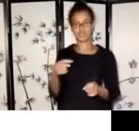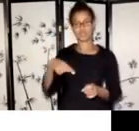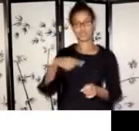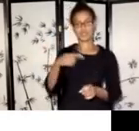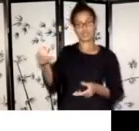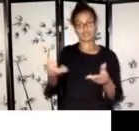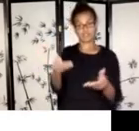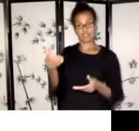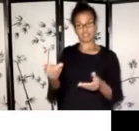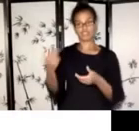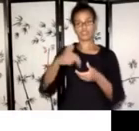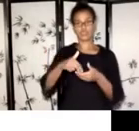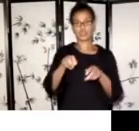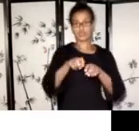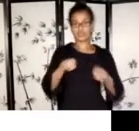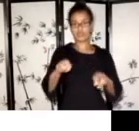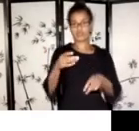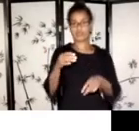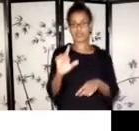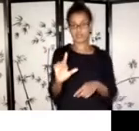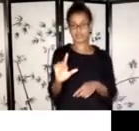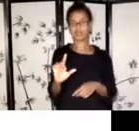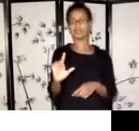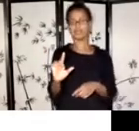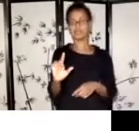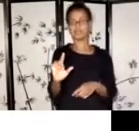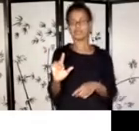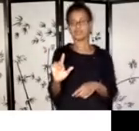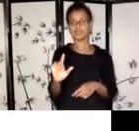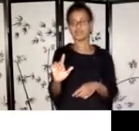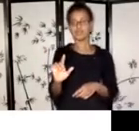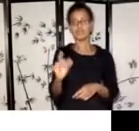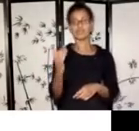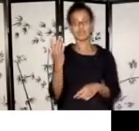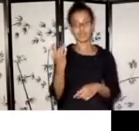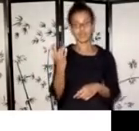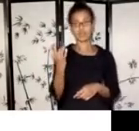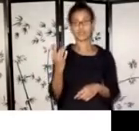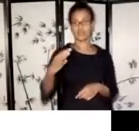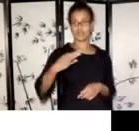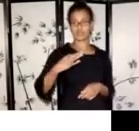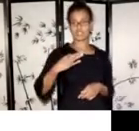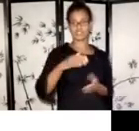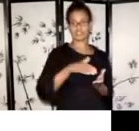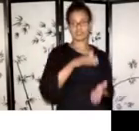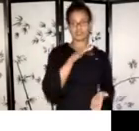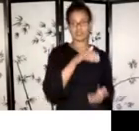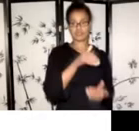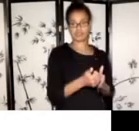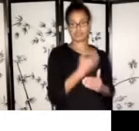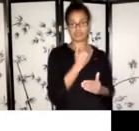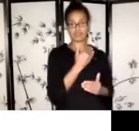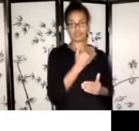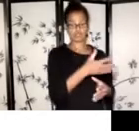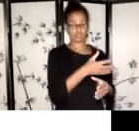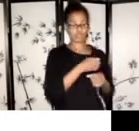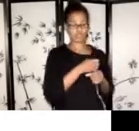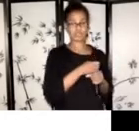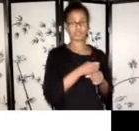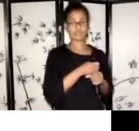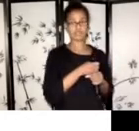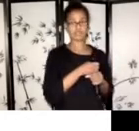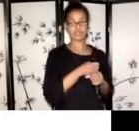the panels based on the group of applications that I currently have at one point in time where it's there.